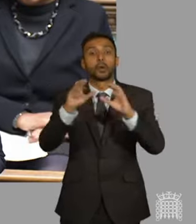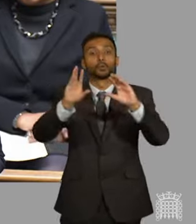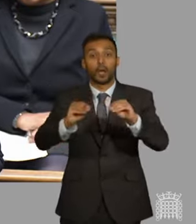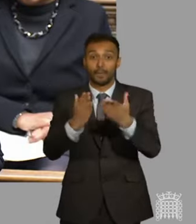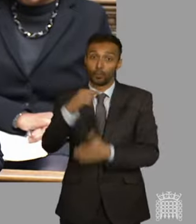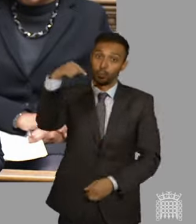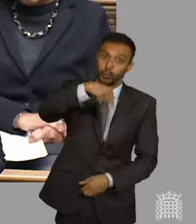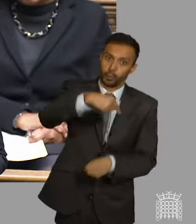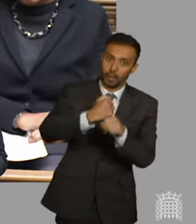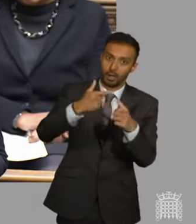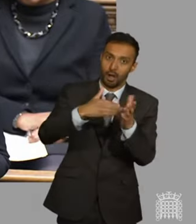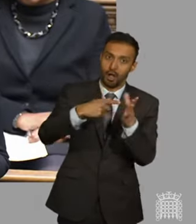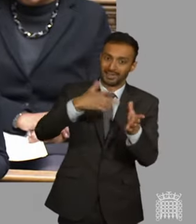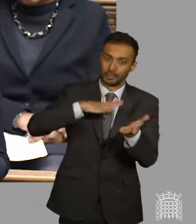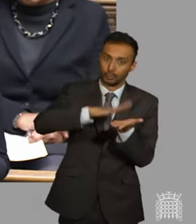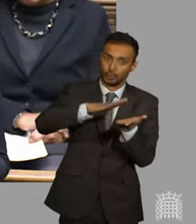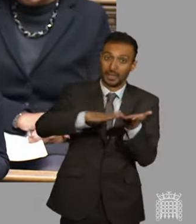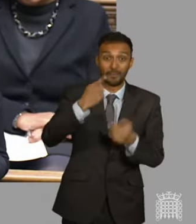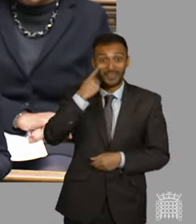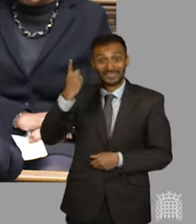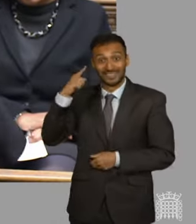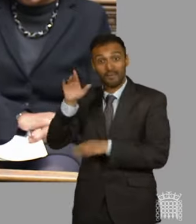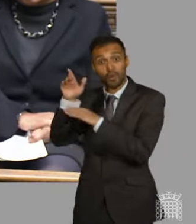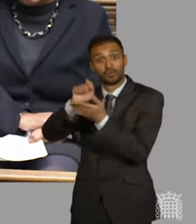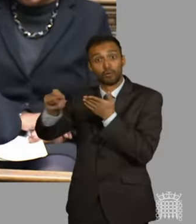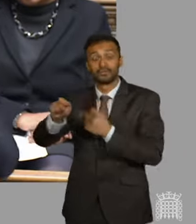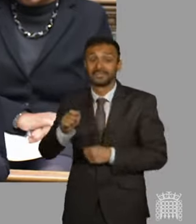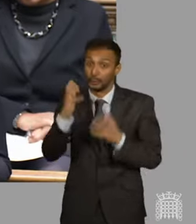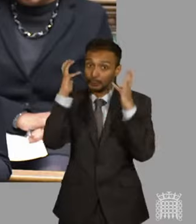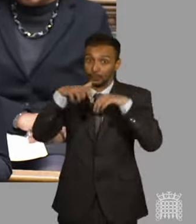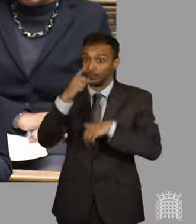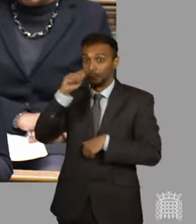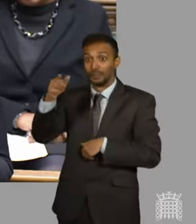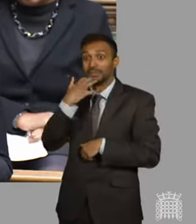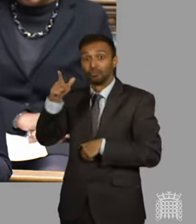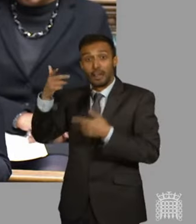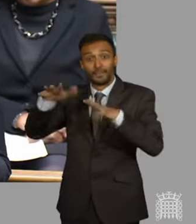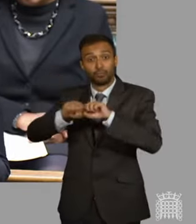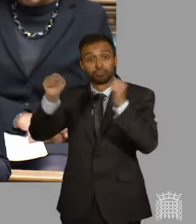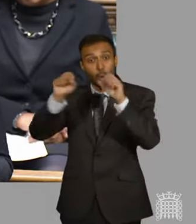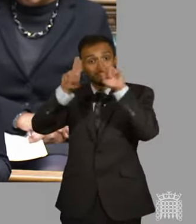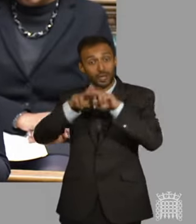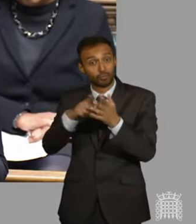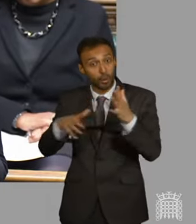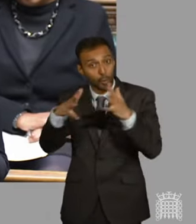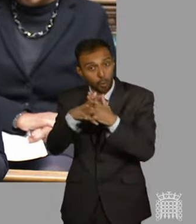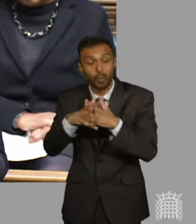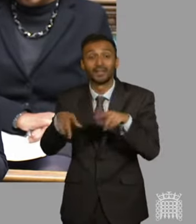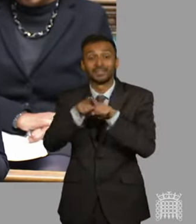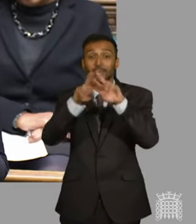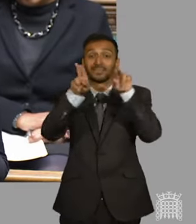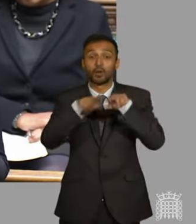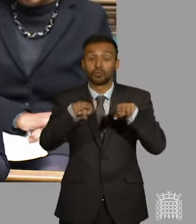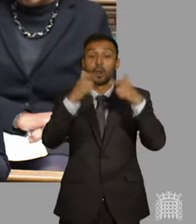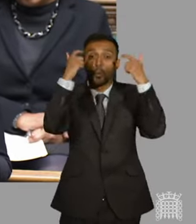international law, and the International Court of Justice is opening hearings in The Hague this week in relation to suspected breaches of